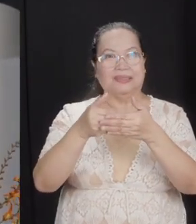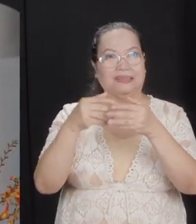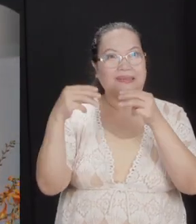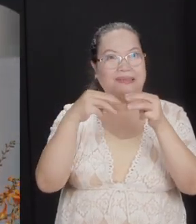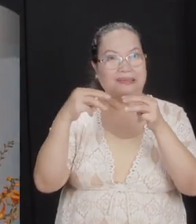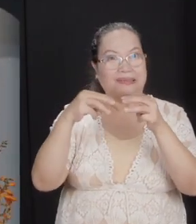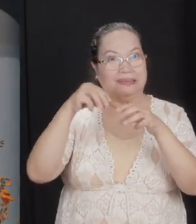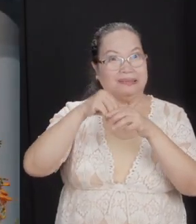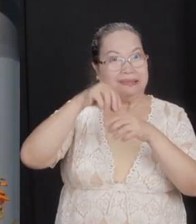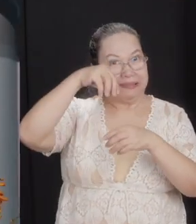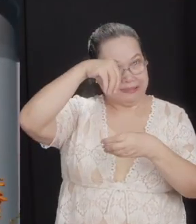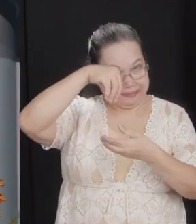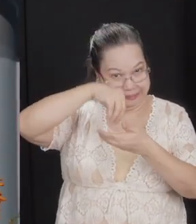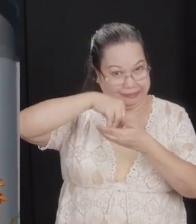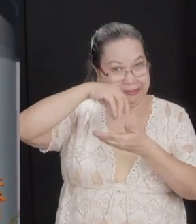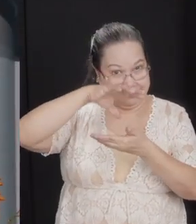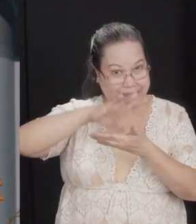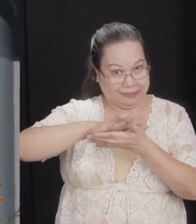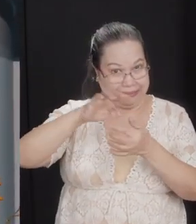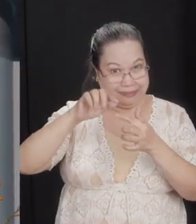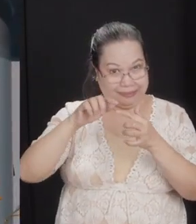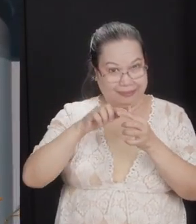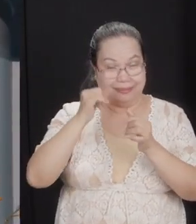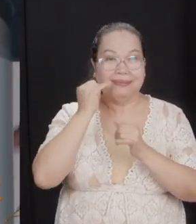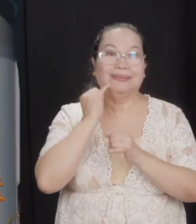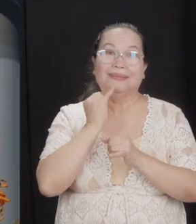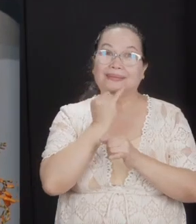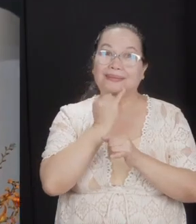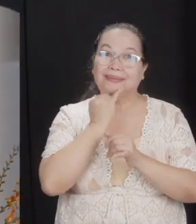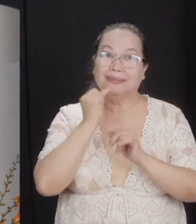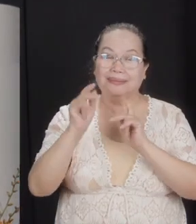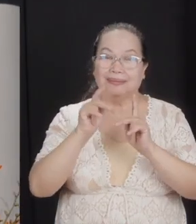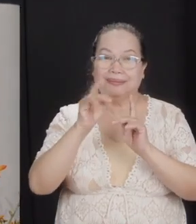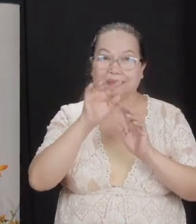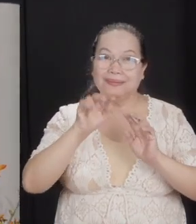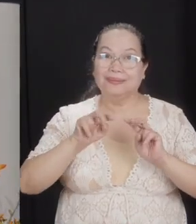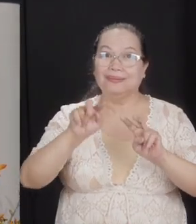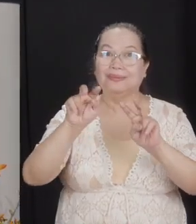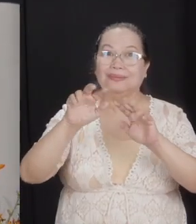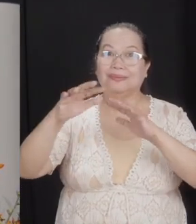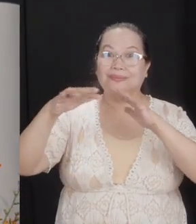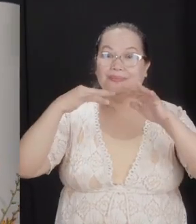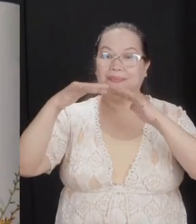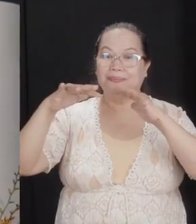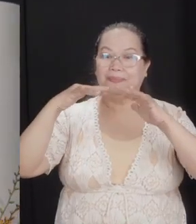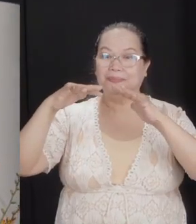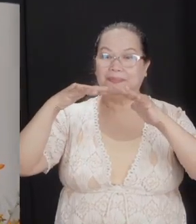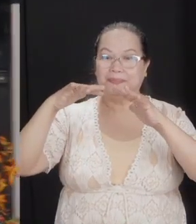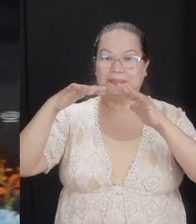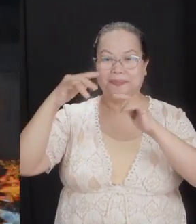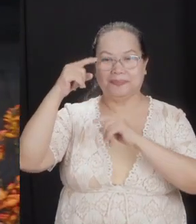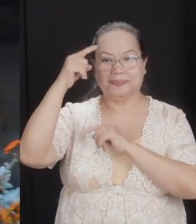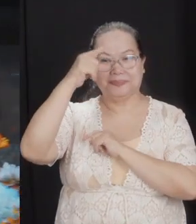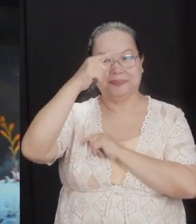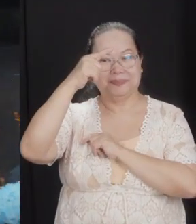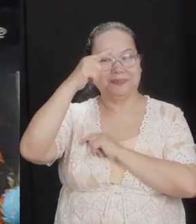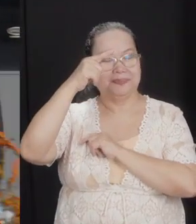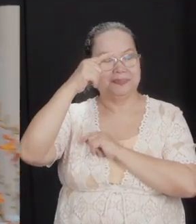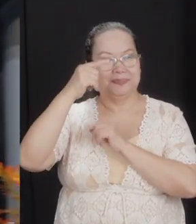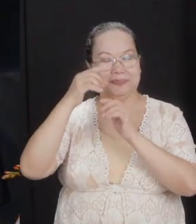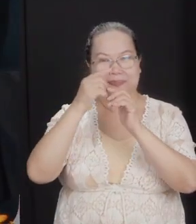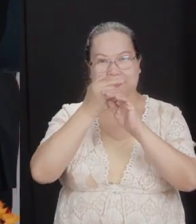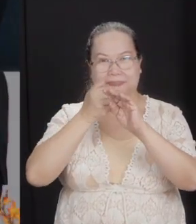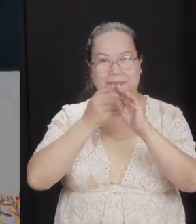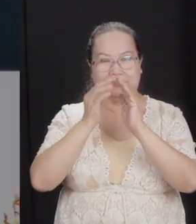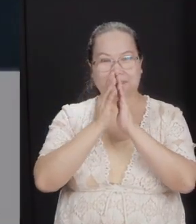happened. And right at the start, I'd like you to look at that geography of the place. Could we show the map, please, before we have a word of prayer?